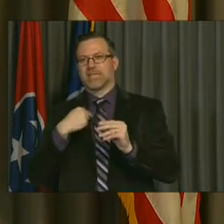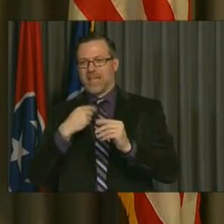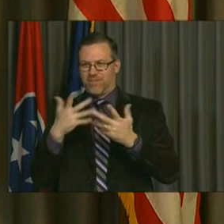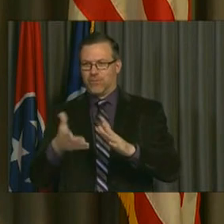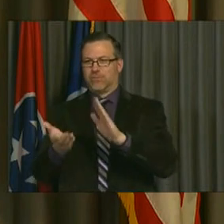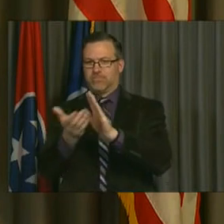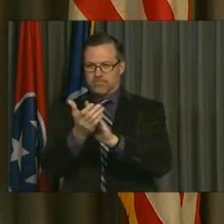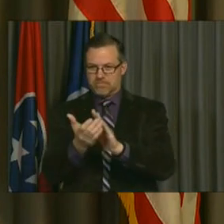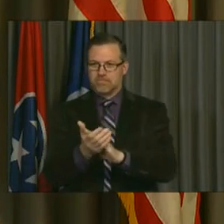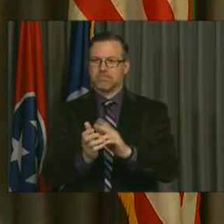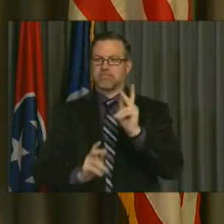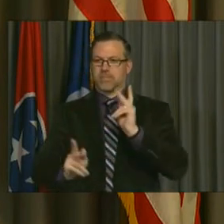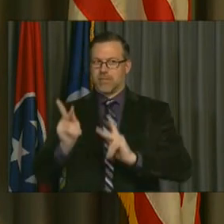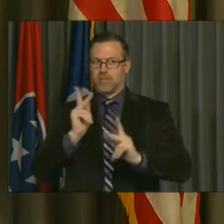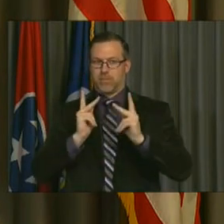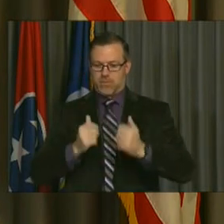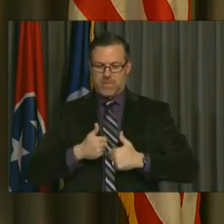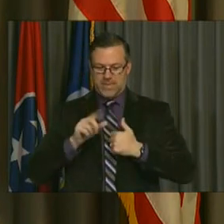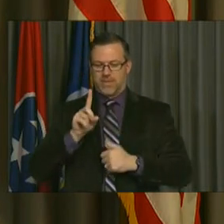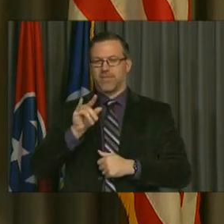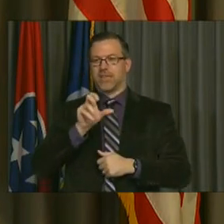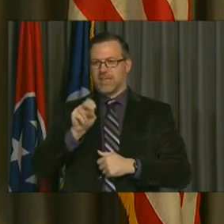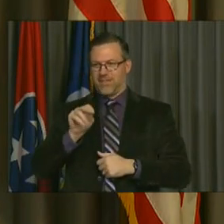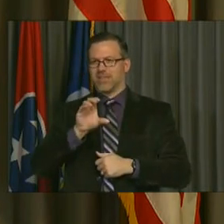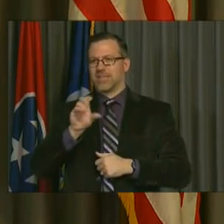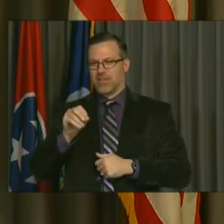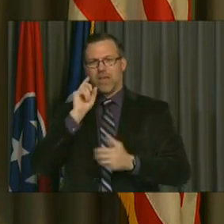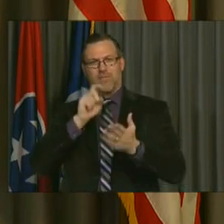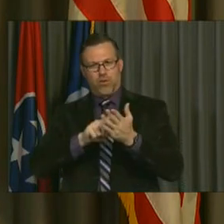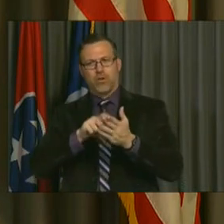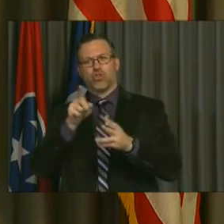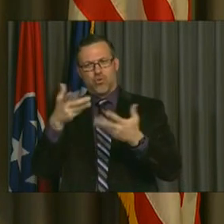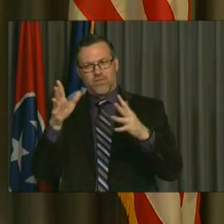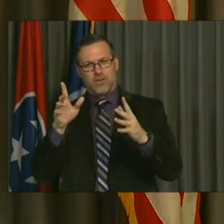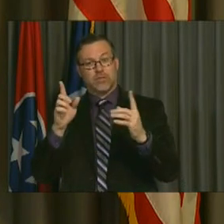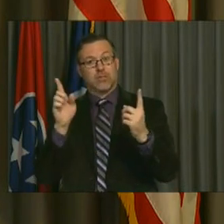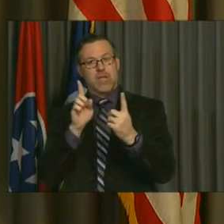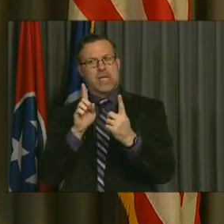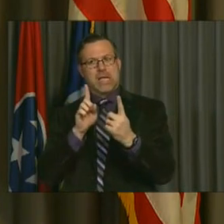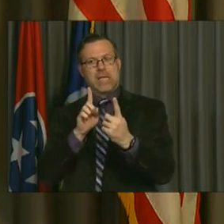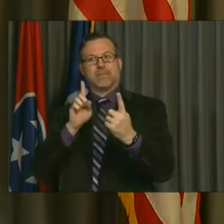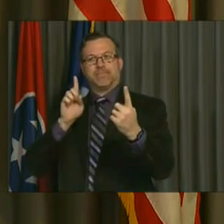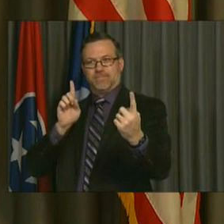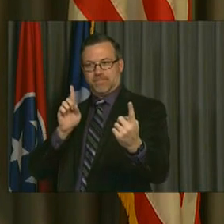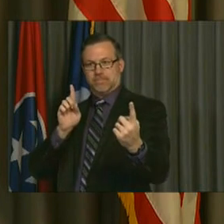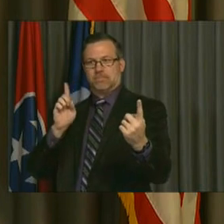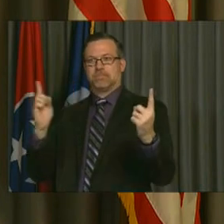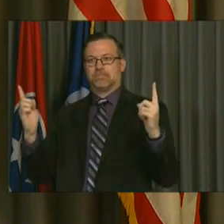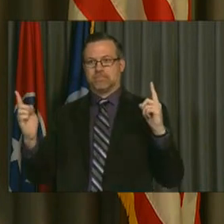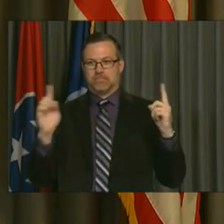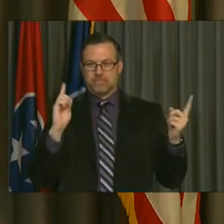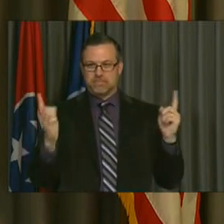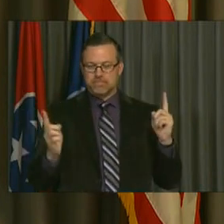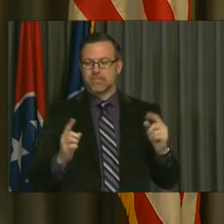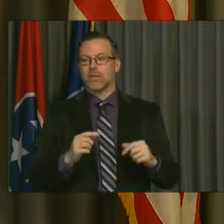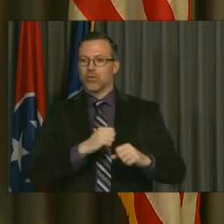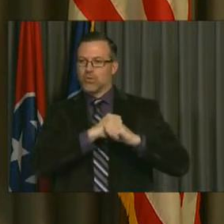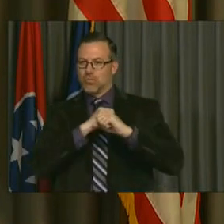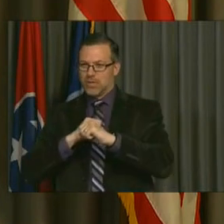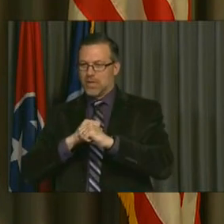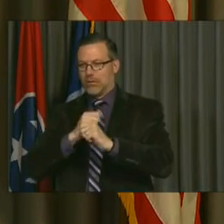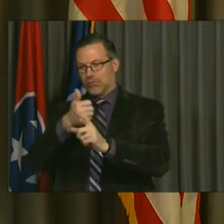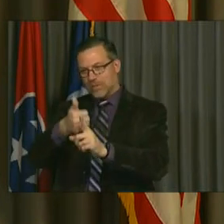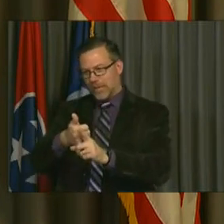who have practiced social distancing and have taken the steps necessary to protect themselves and their families